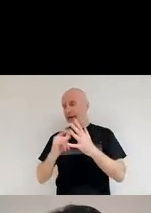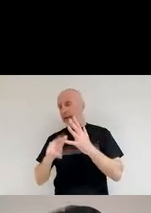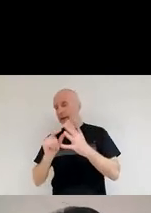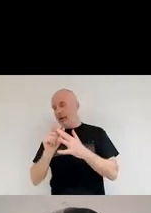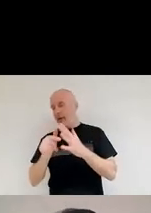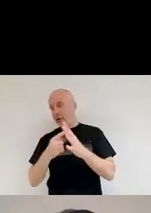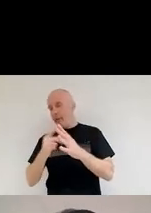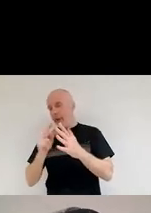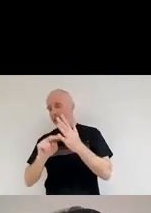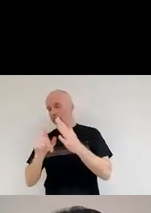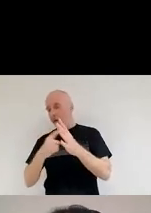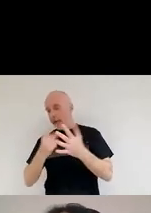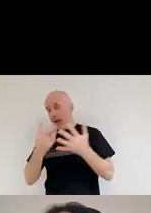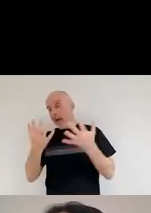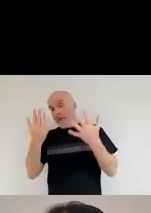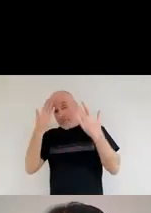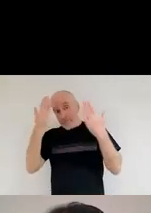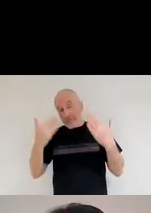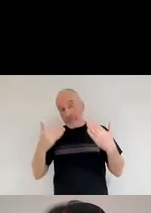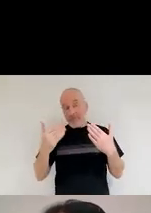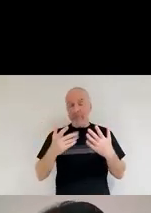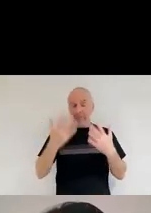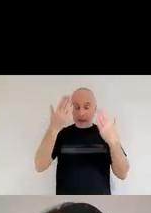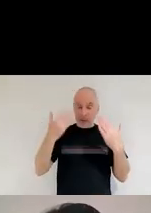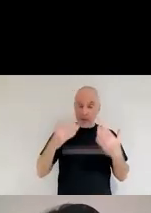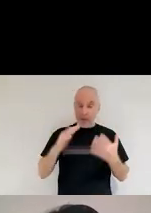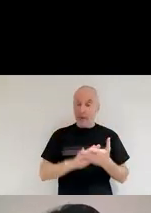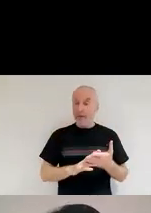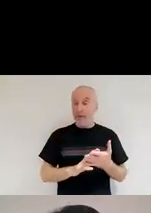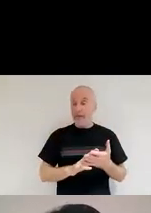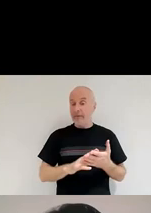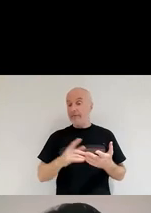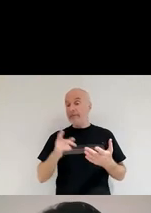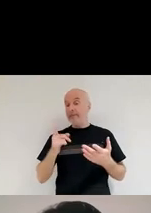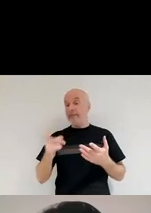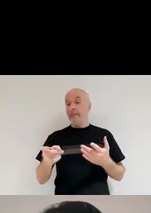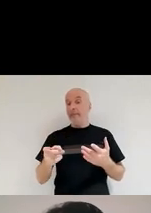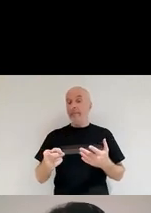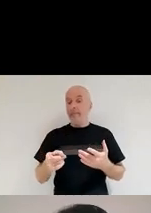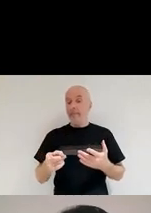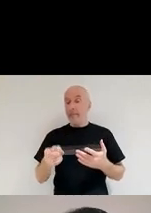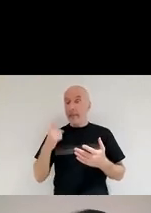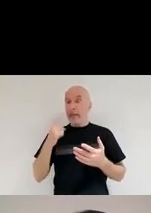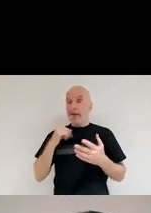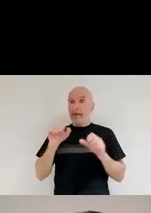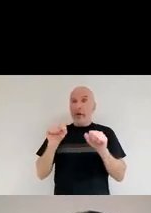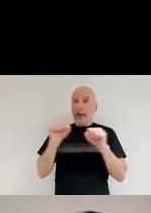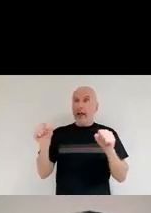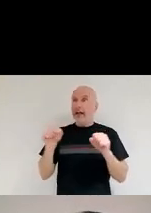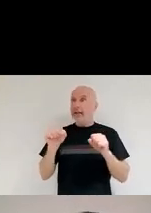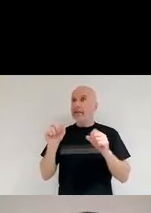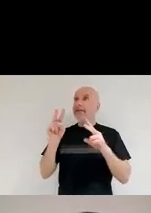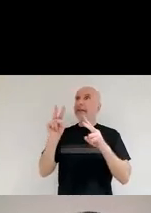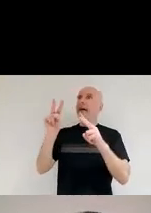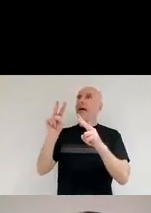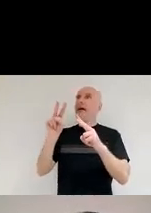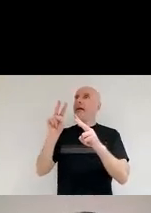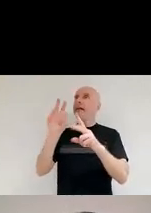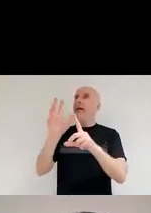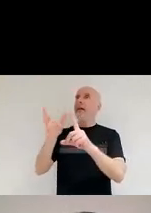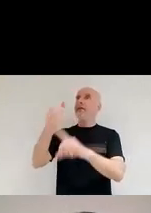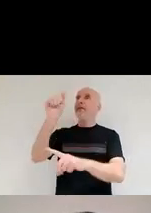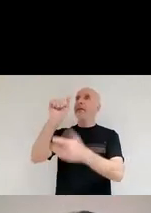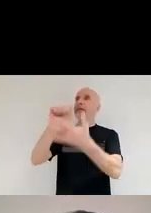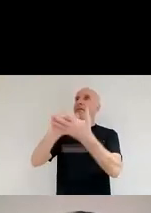observations, we just didn't observe enough supernovae yet to see how much dust is actually produced. Or maybe